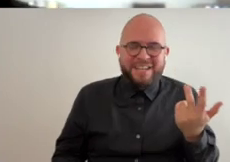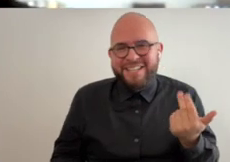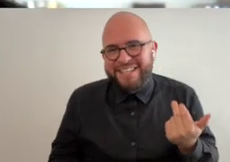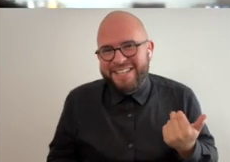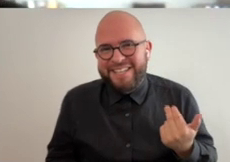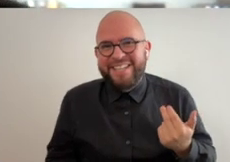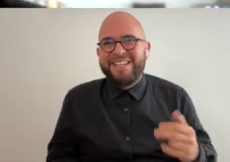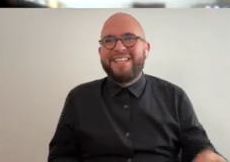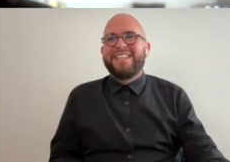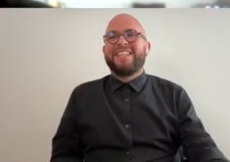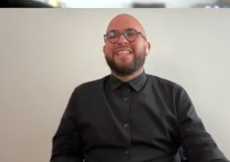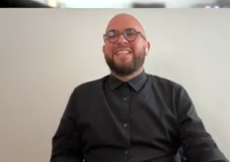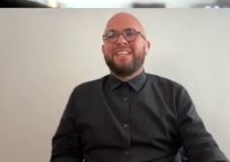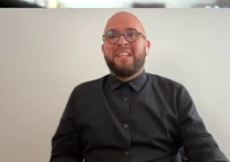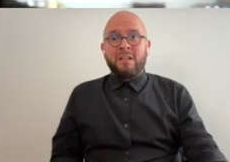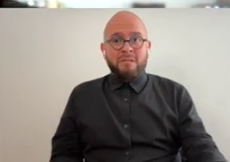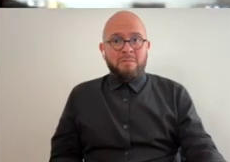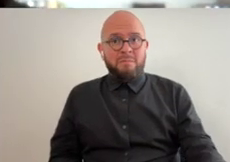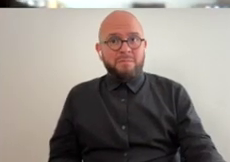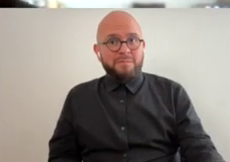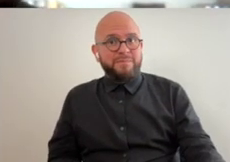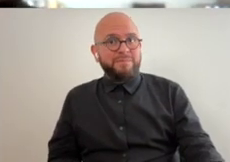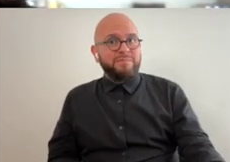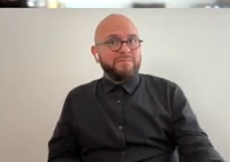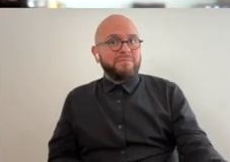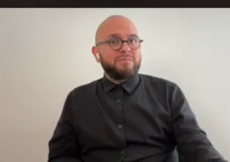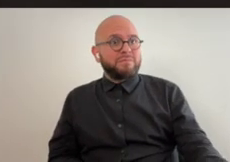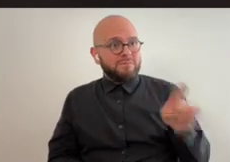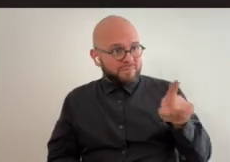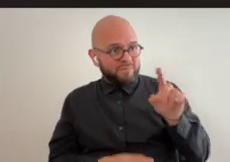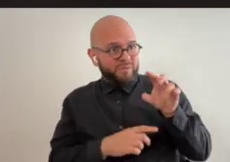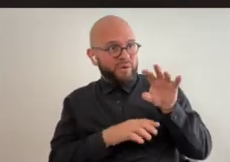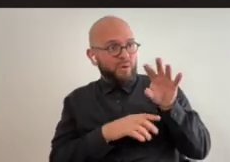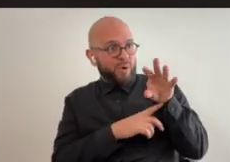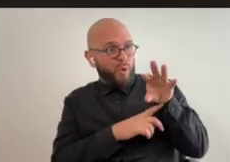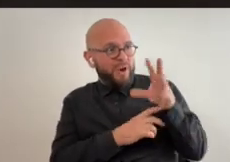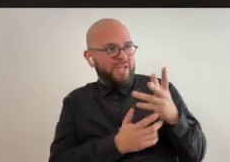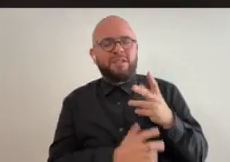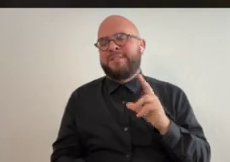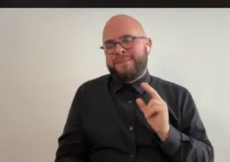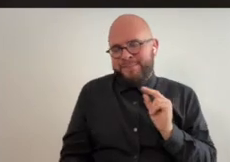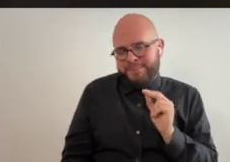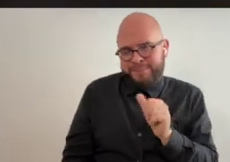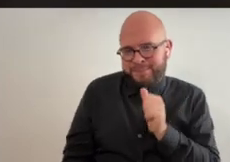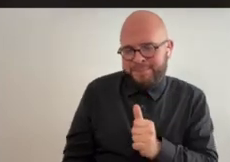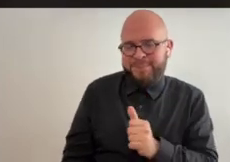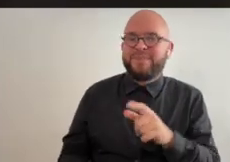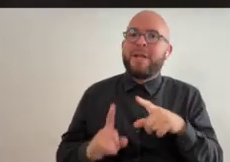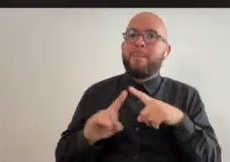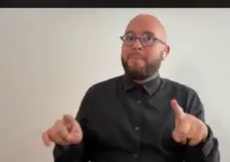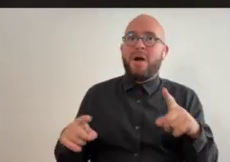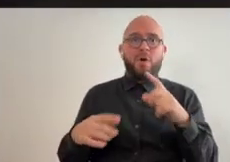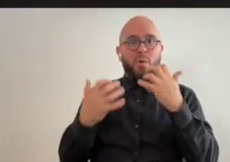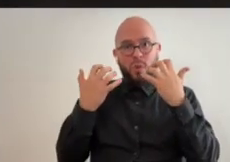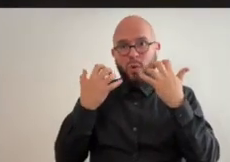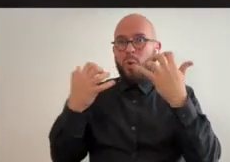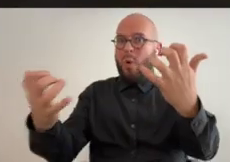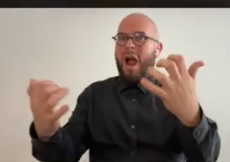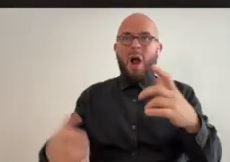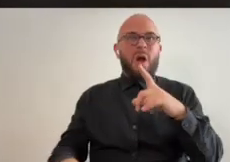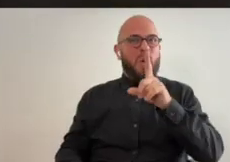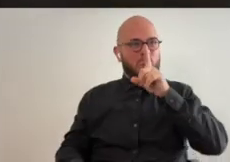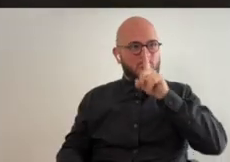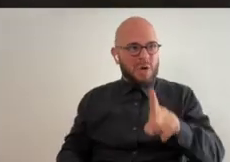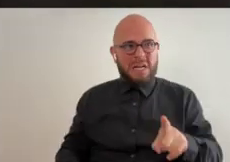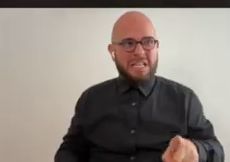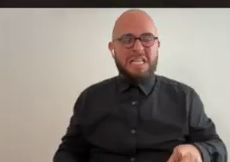i don't know did you get it recorded i don't we didn't get it recorded but but the crowd was just really into